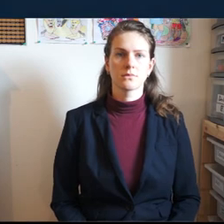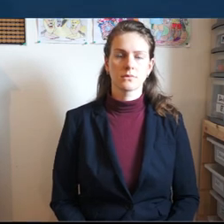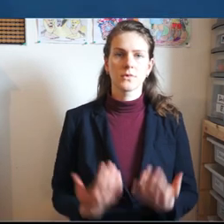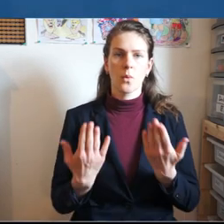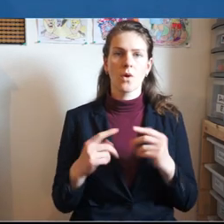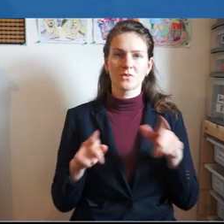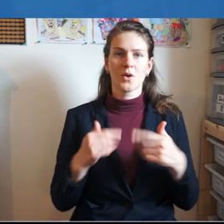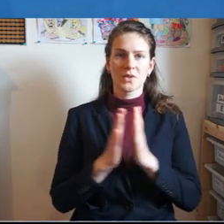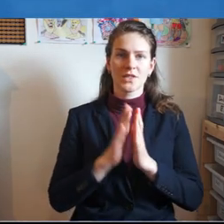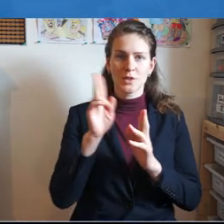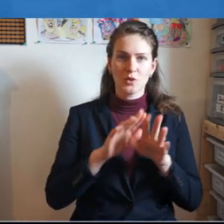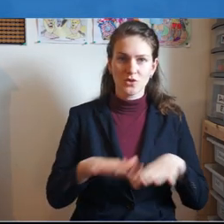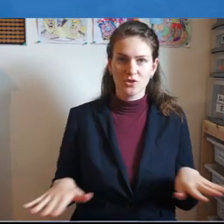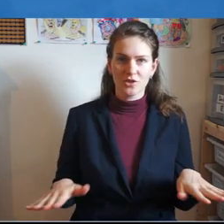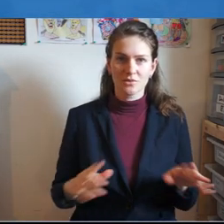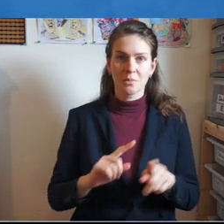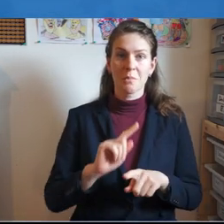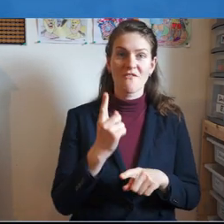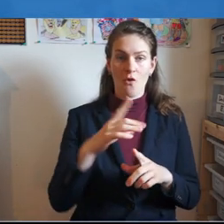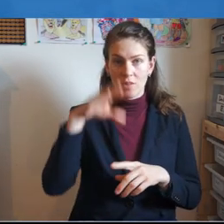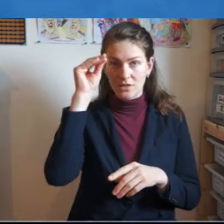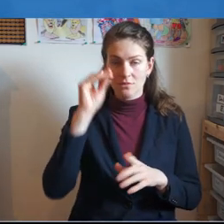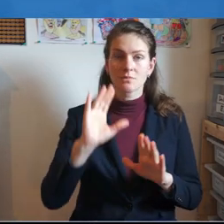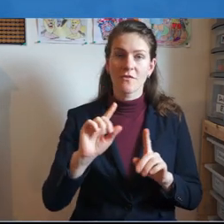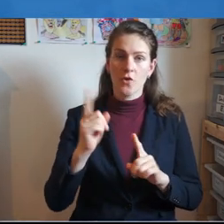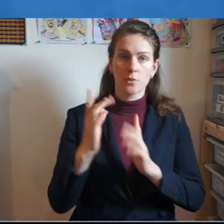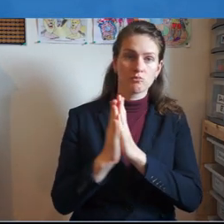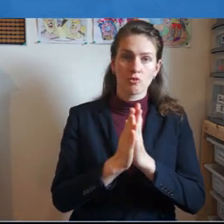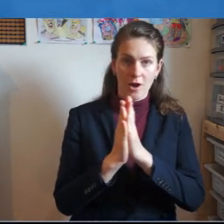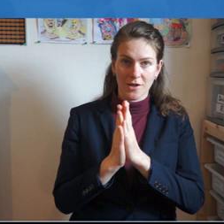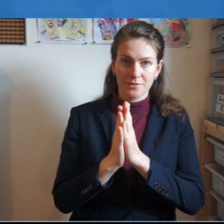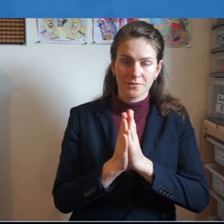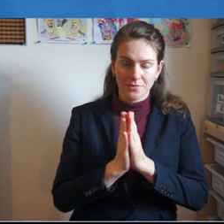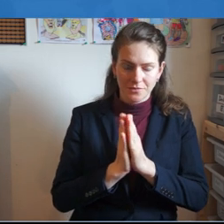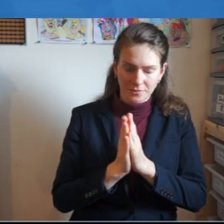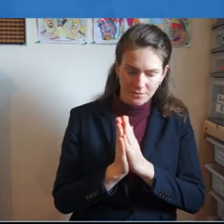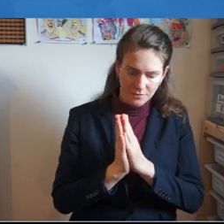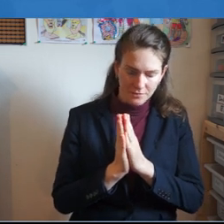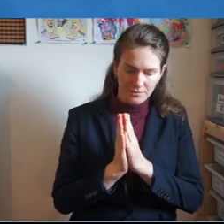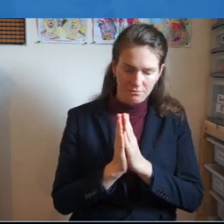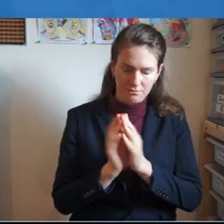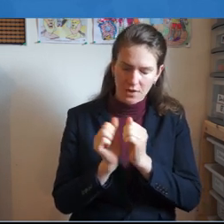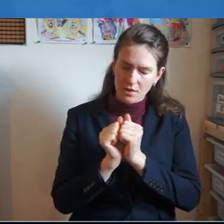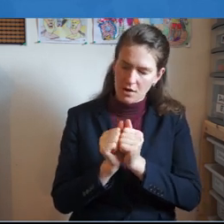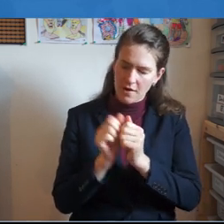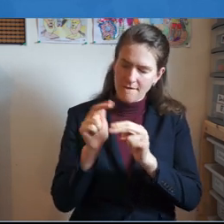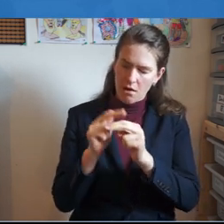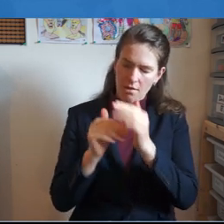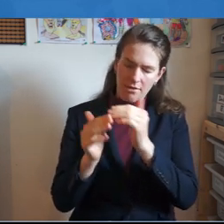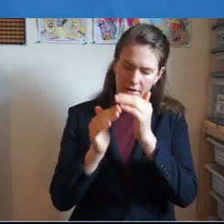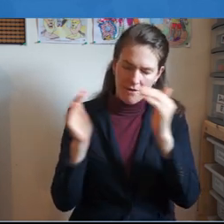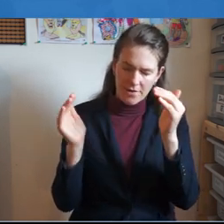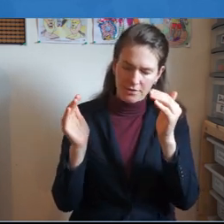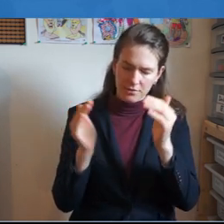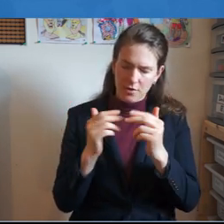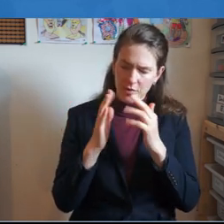Welcome to our Sunday School children. Before we start, let's pray together. Our dear